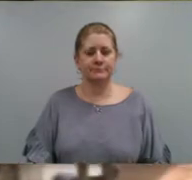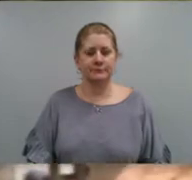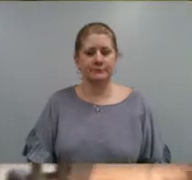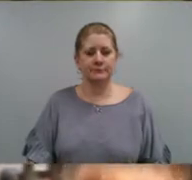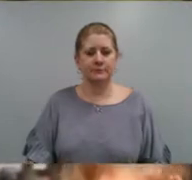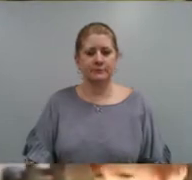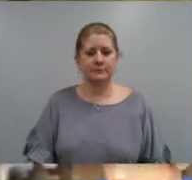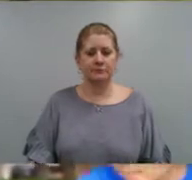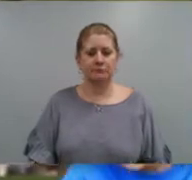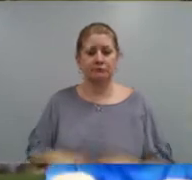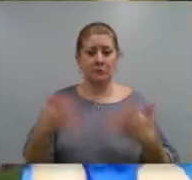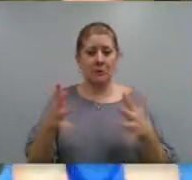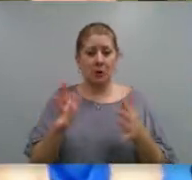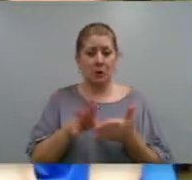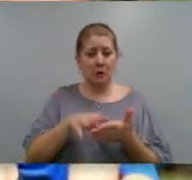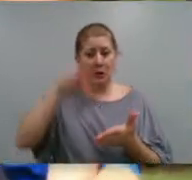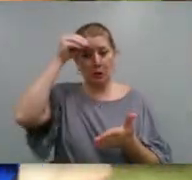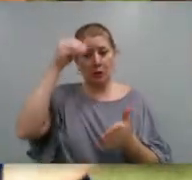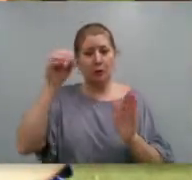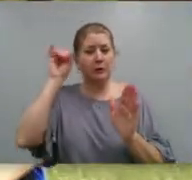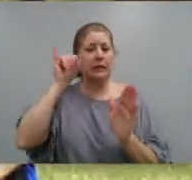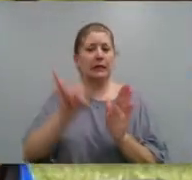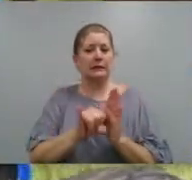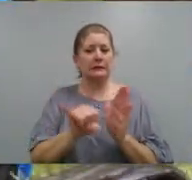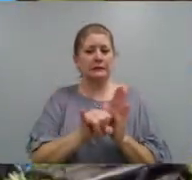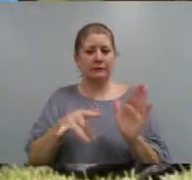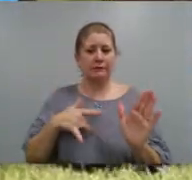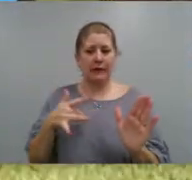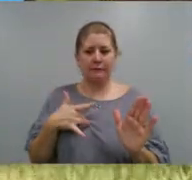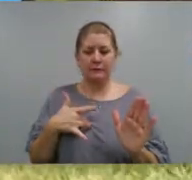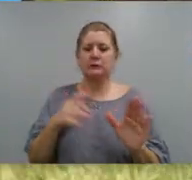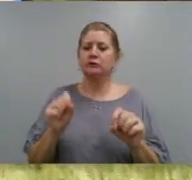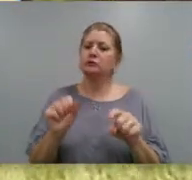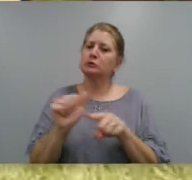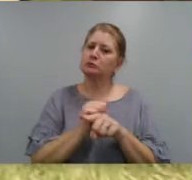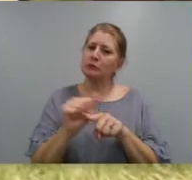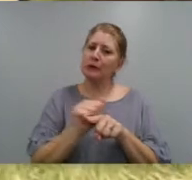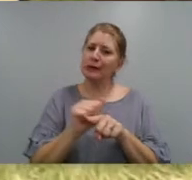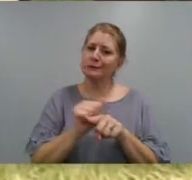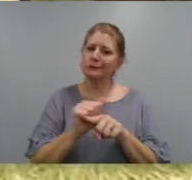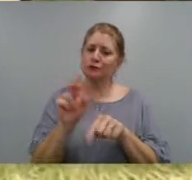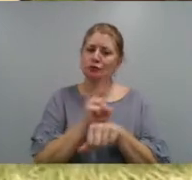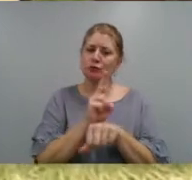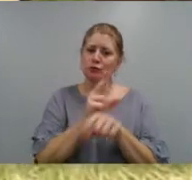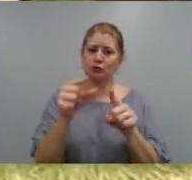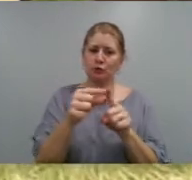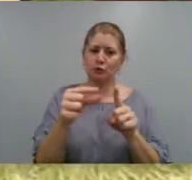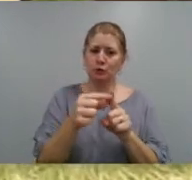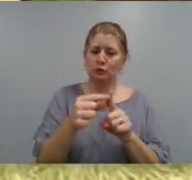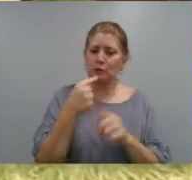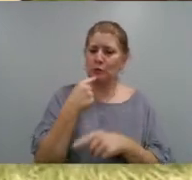Since we've already learned about identifying our feelings, we can practice using our words to describe them.